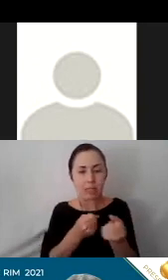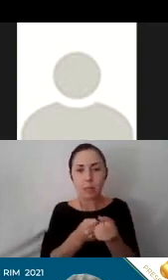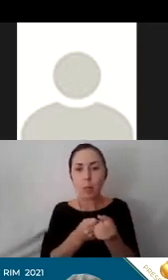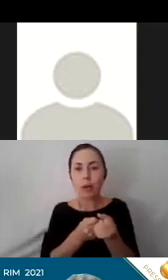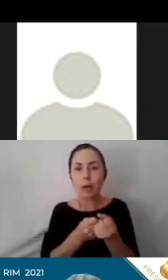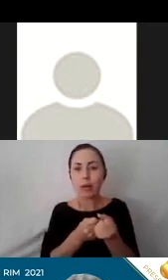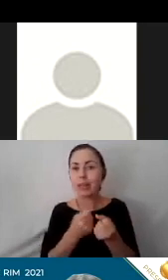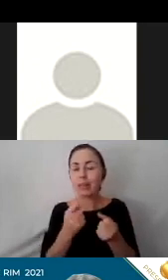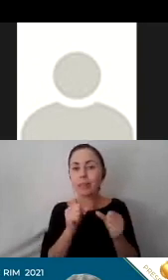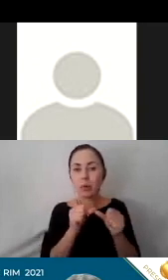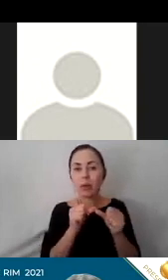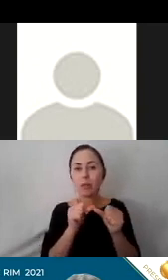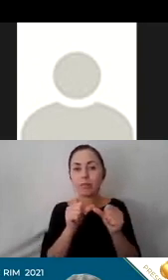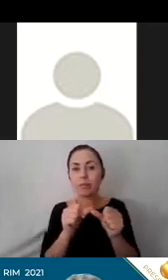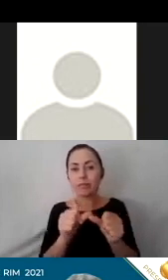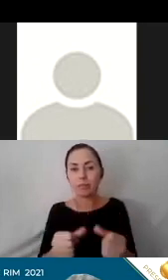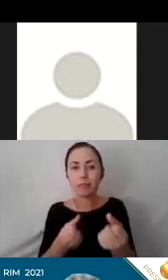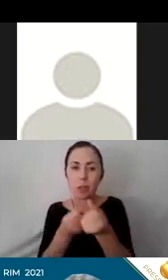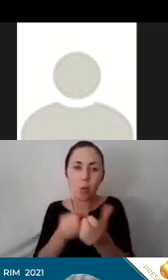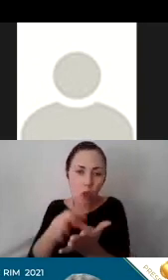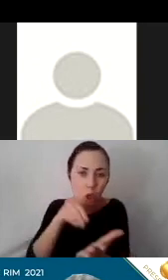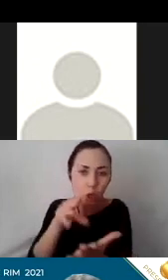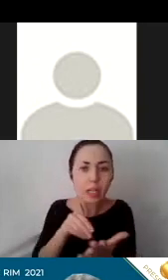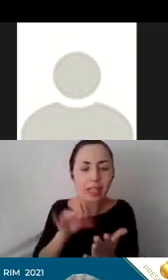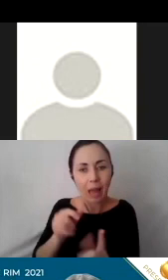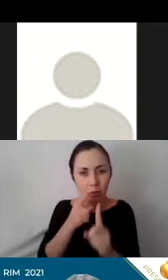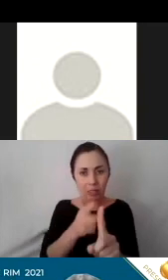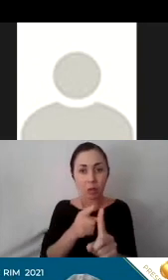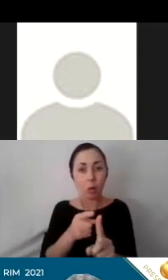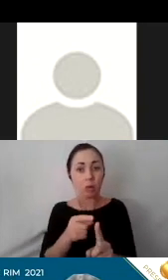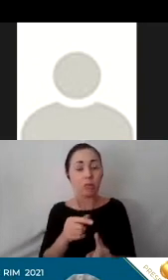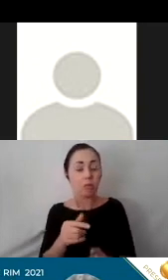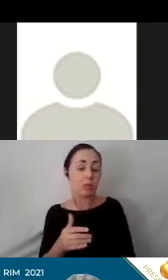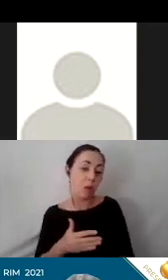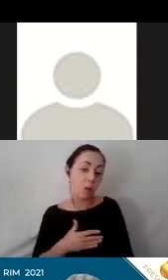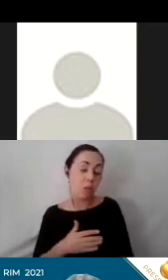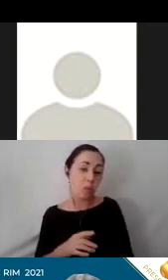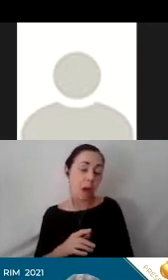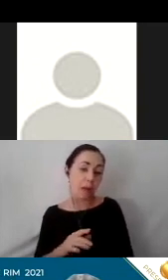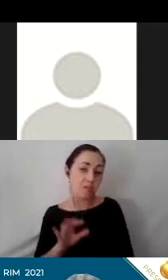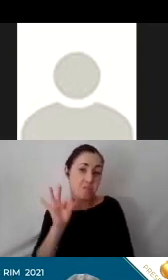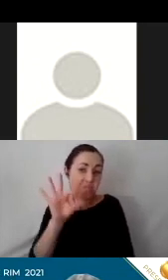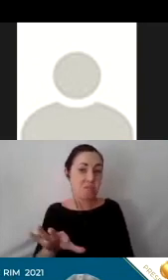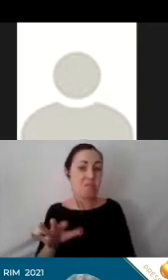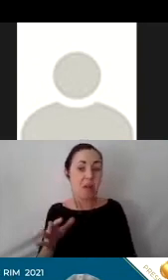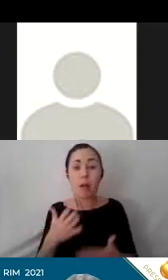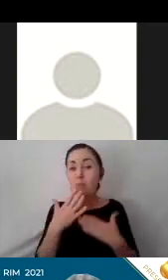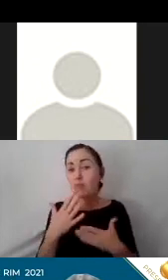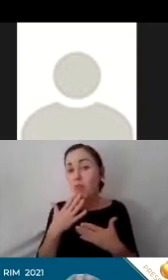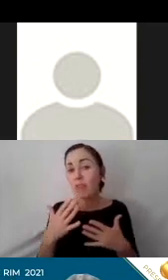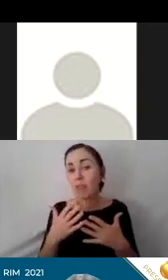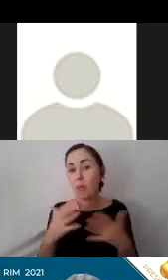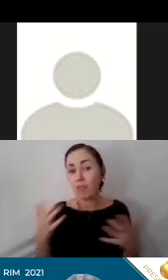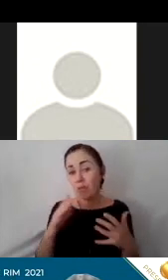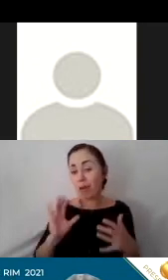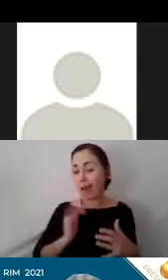in support of learning. And so that's what I would contribute as a response to that and I'm very grateful for our team